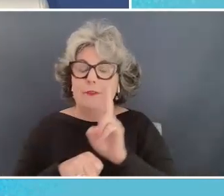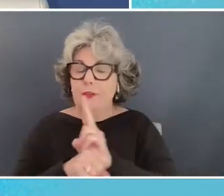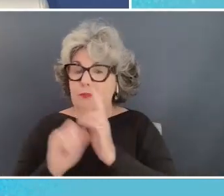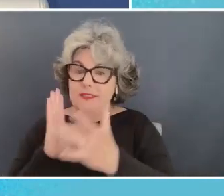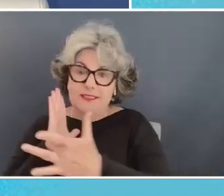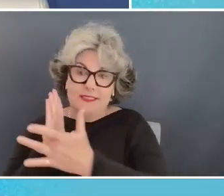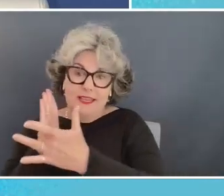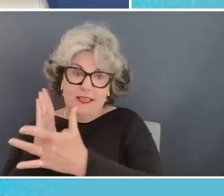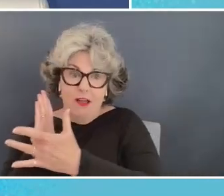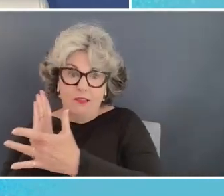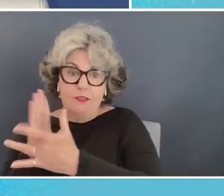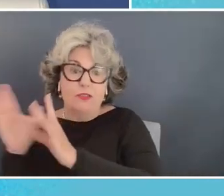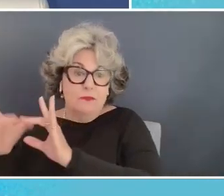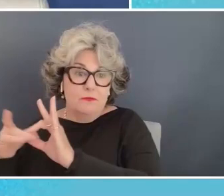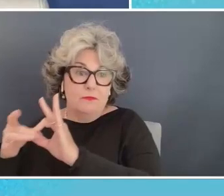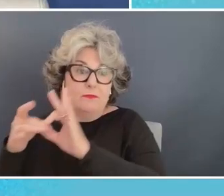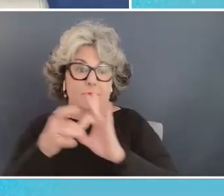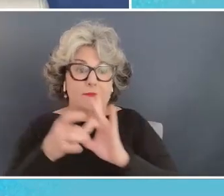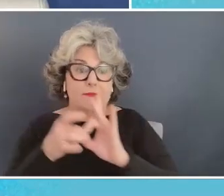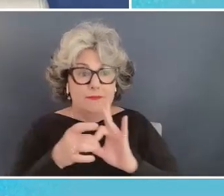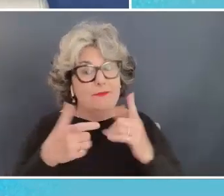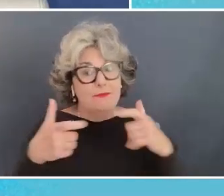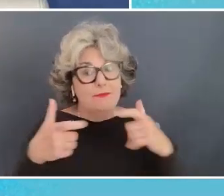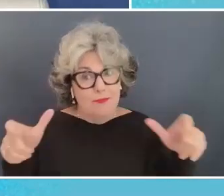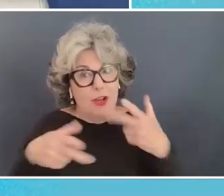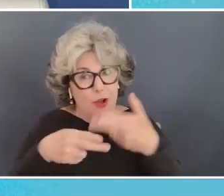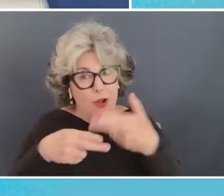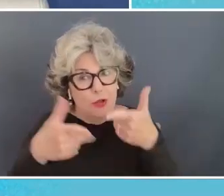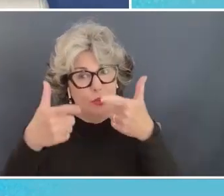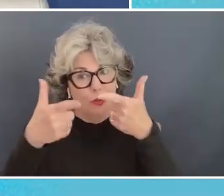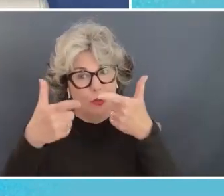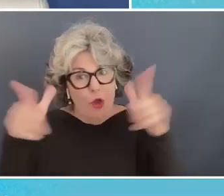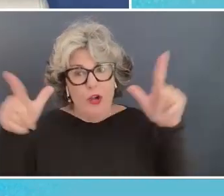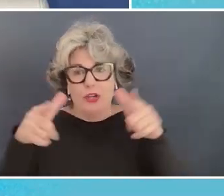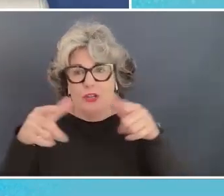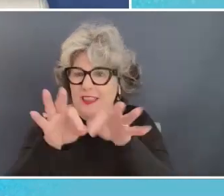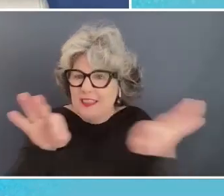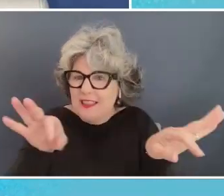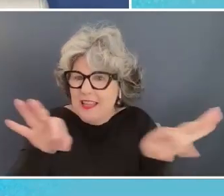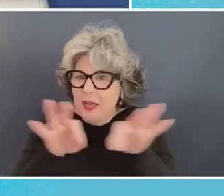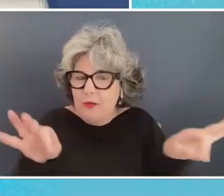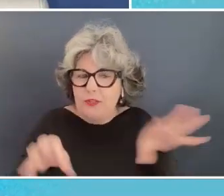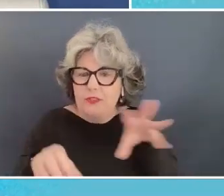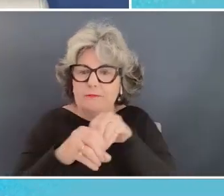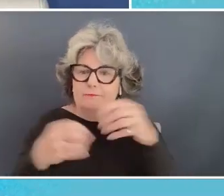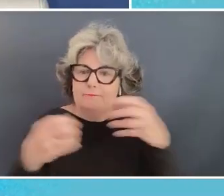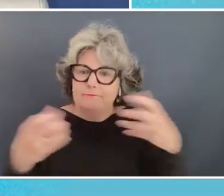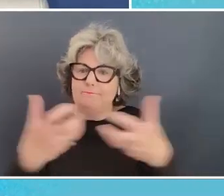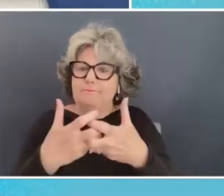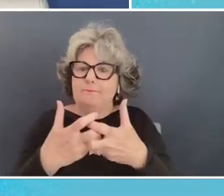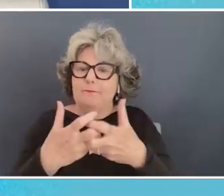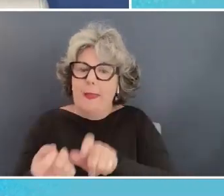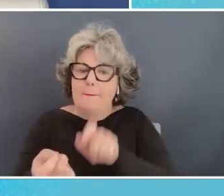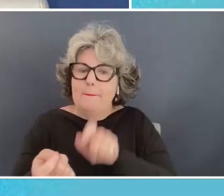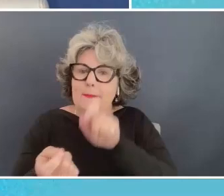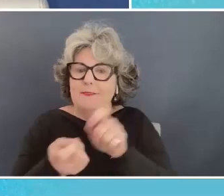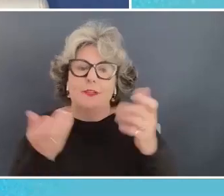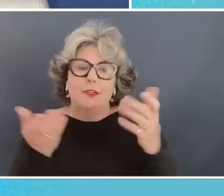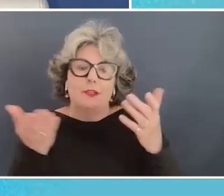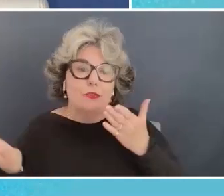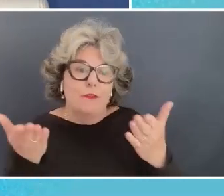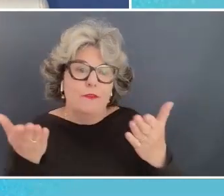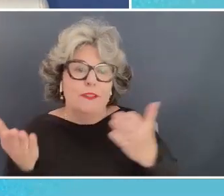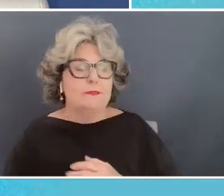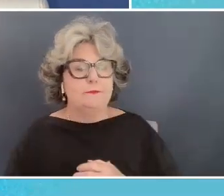which is these days large language models and put them into an interface to deliver a specific service um one